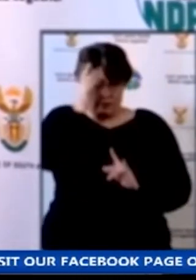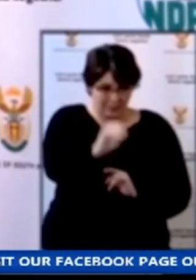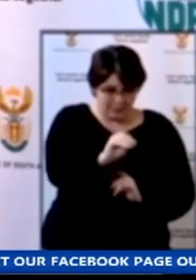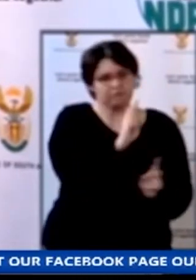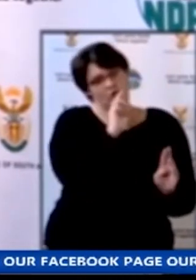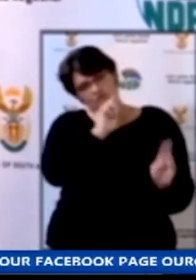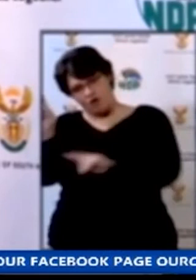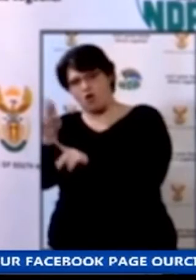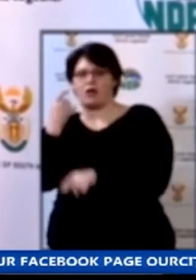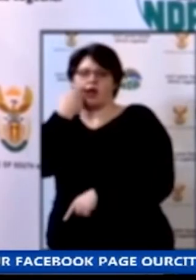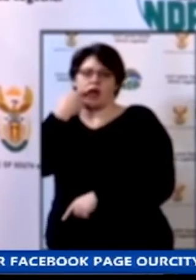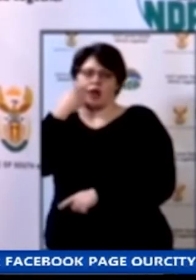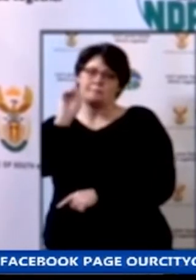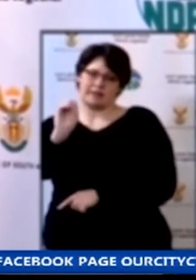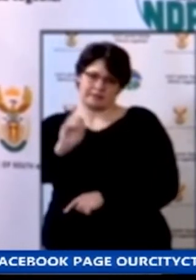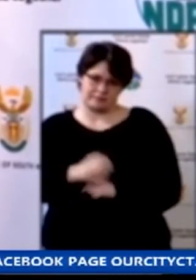necessary